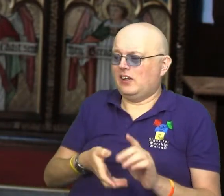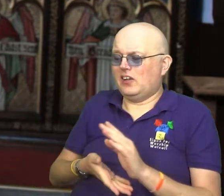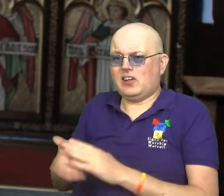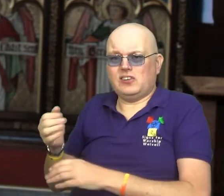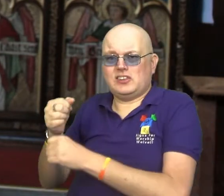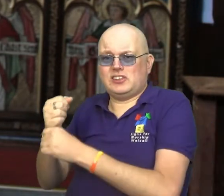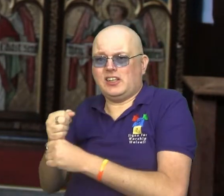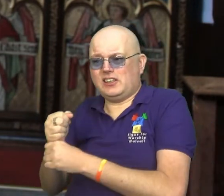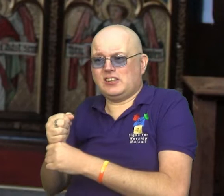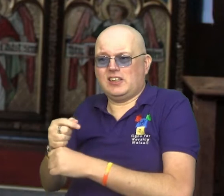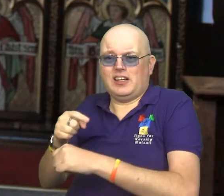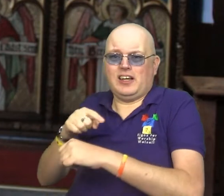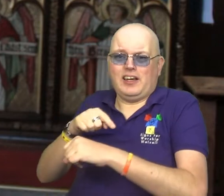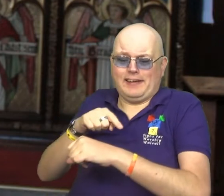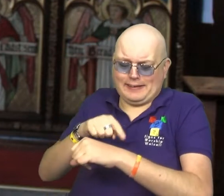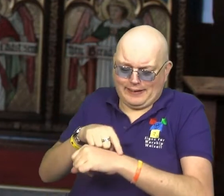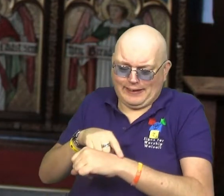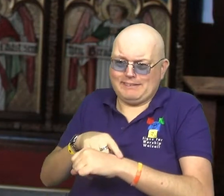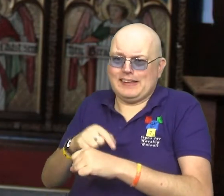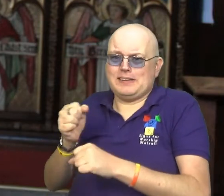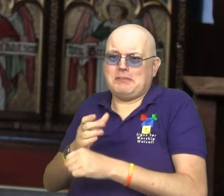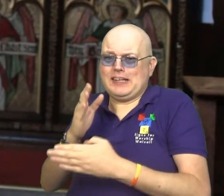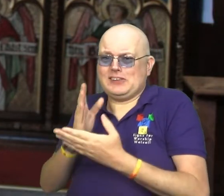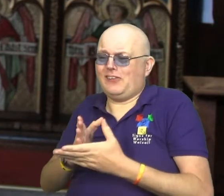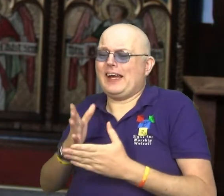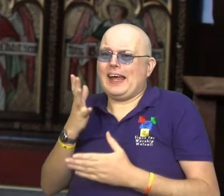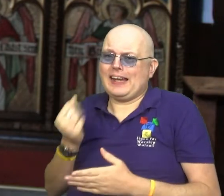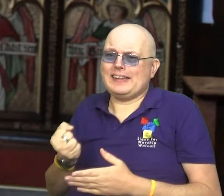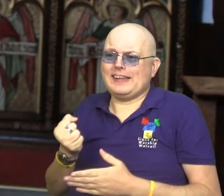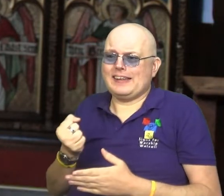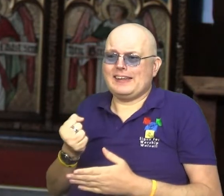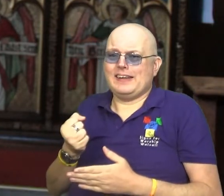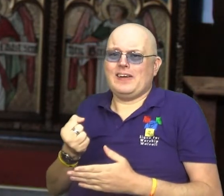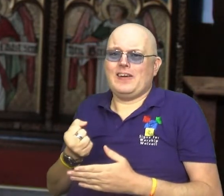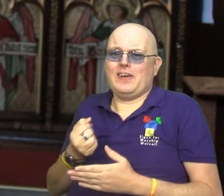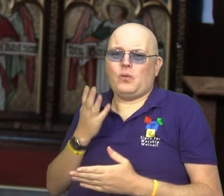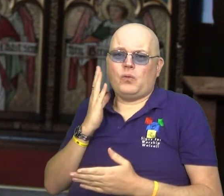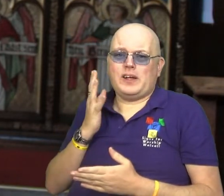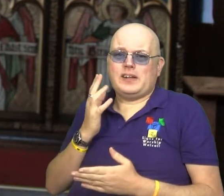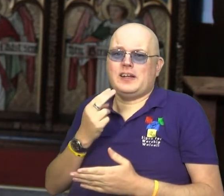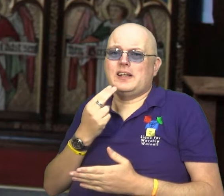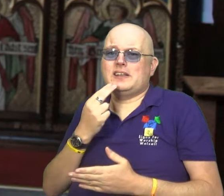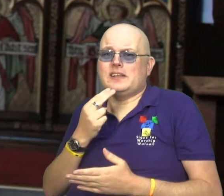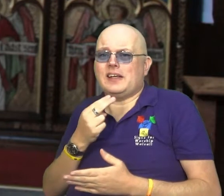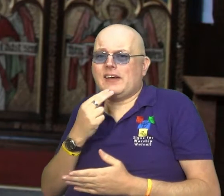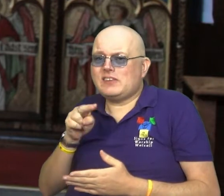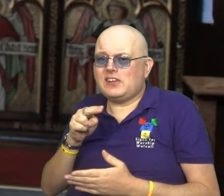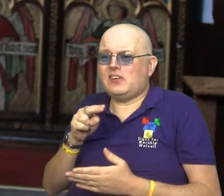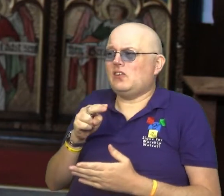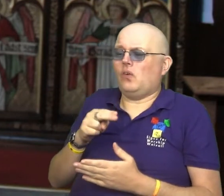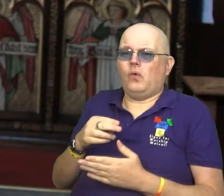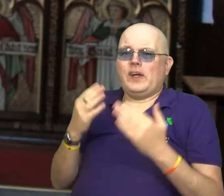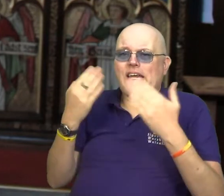my church. For me, and for my family, afternoon, Sunday afternoon or evening.